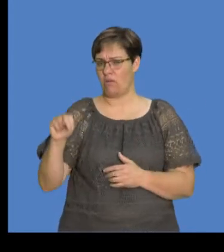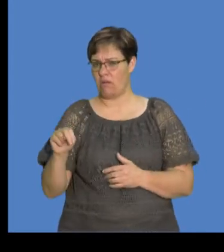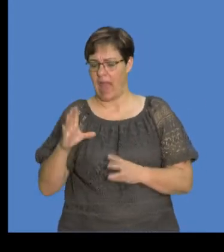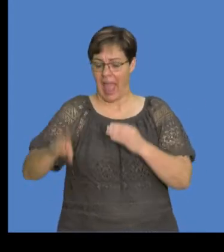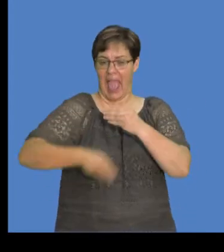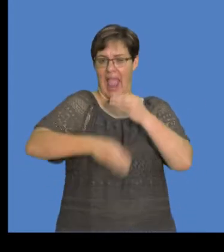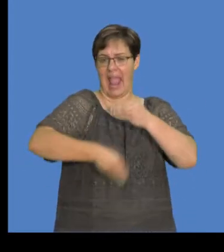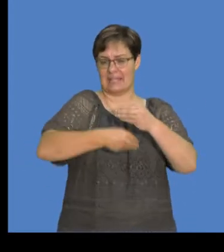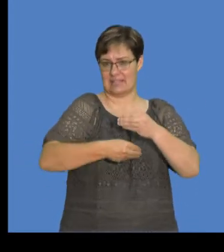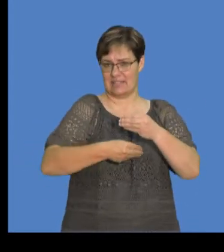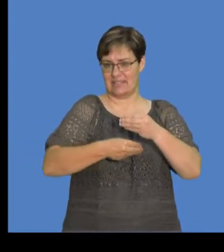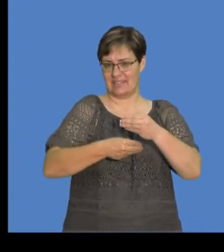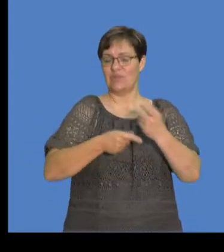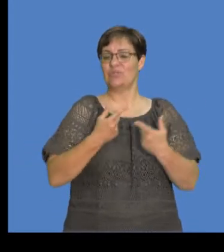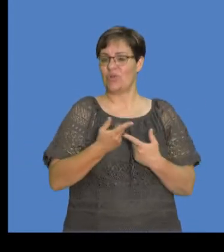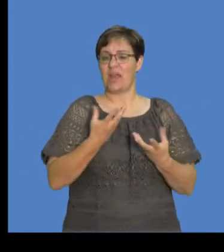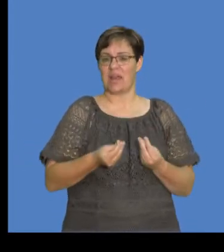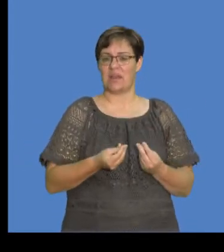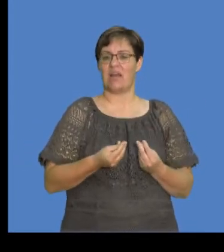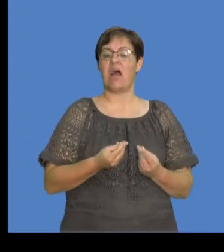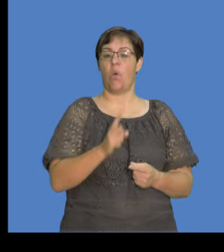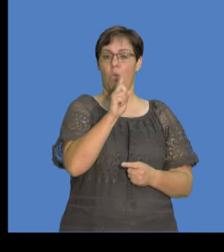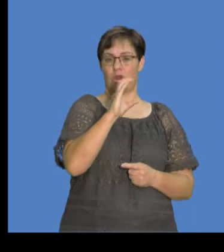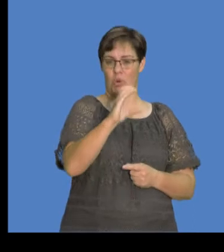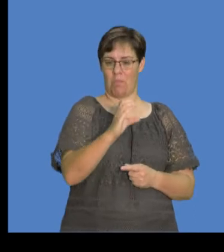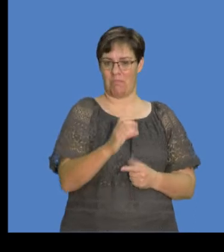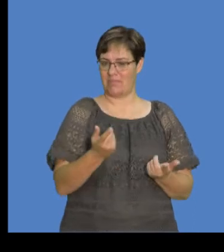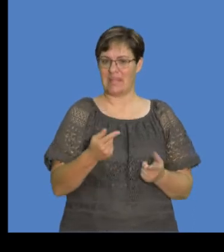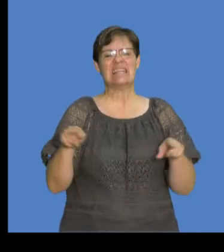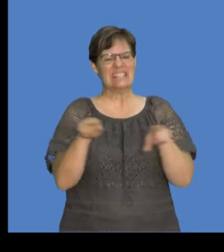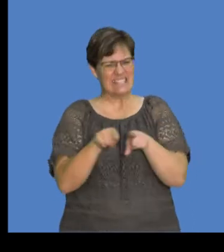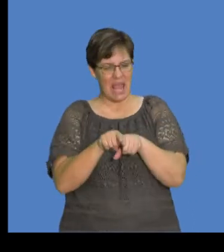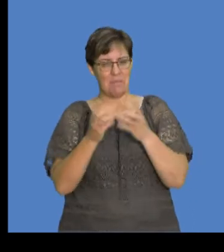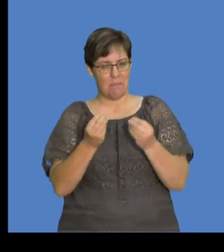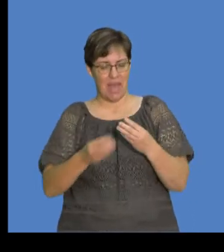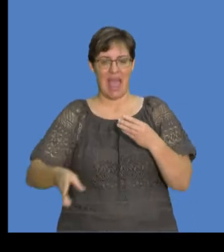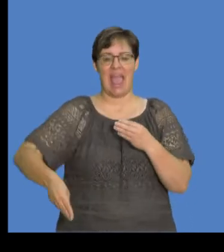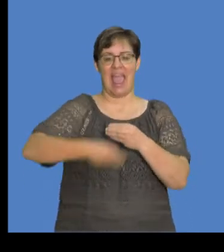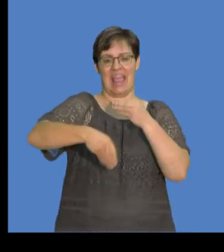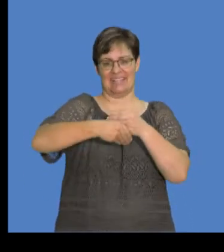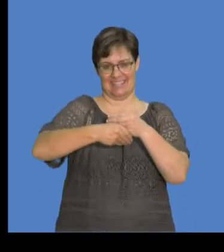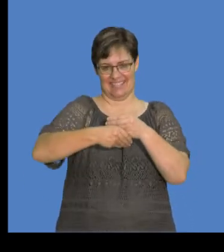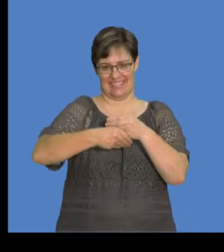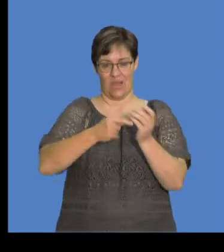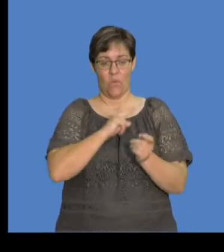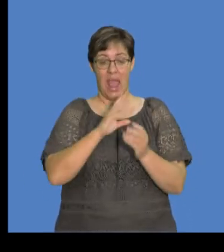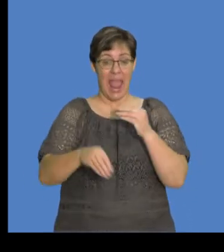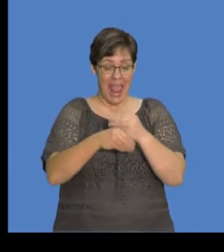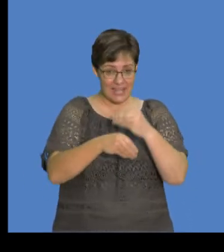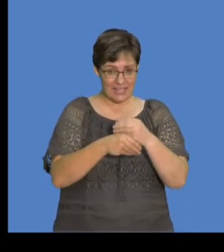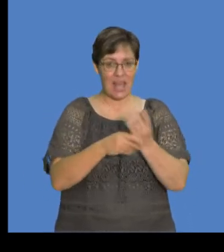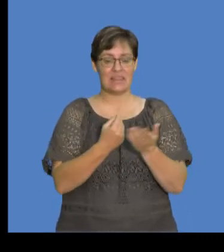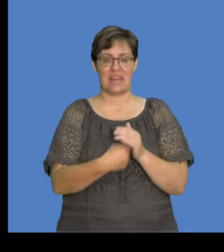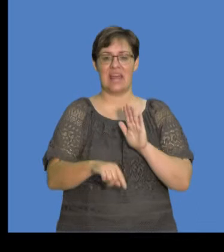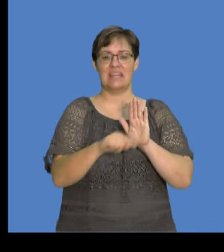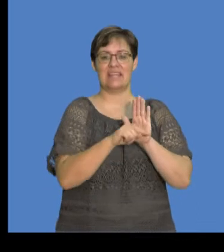electrons that have to be added, you know, for it to have a charge of 1 coulomb would add the same number of electrons because when you add,